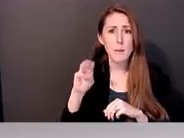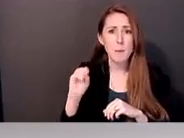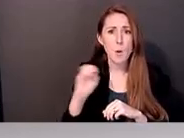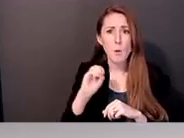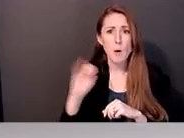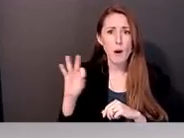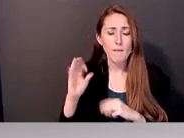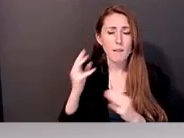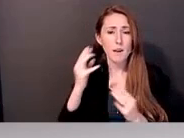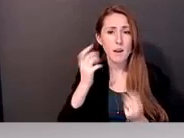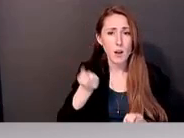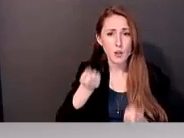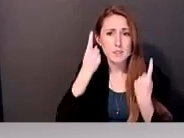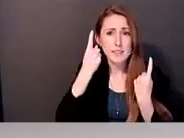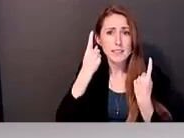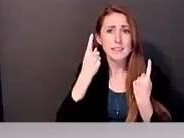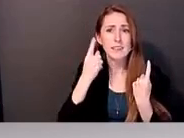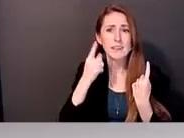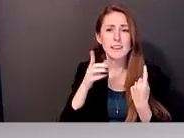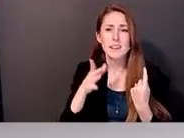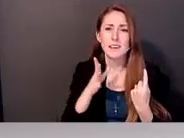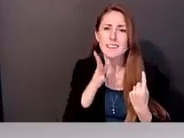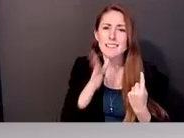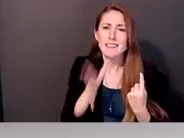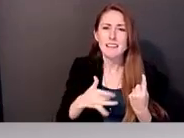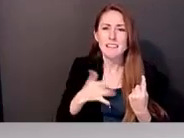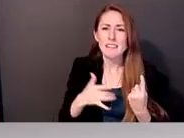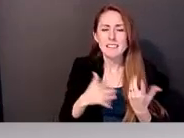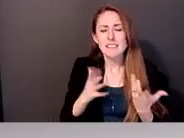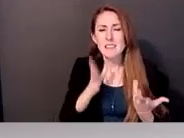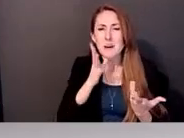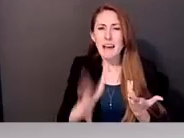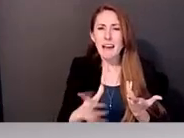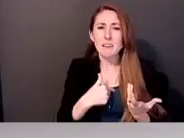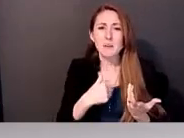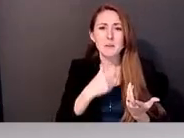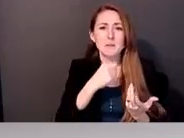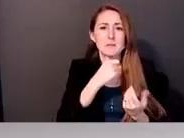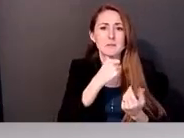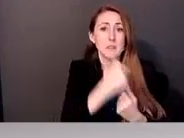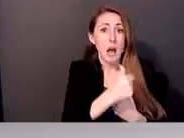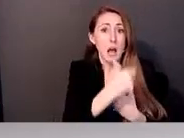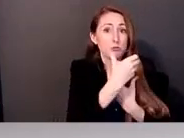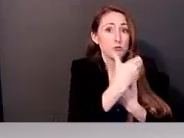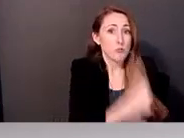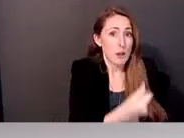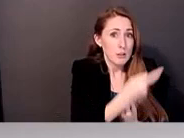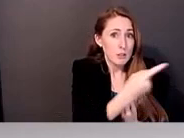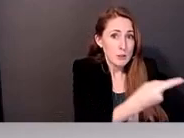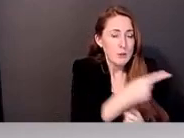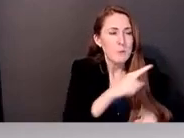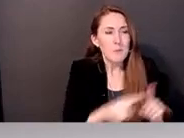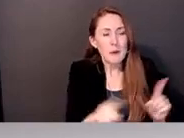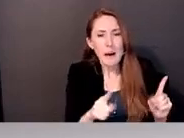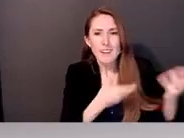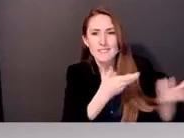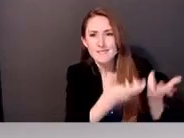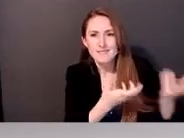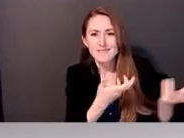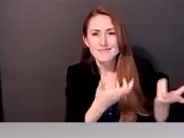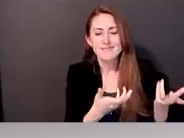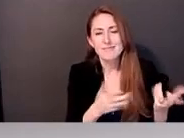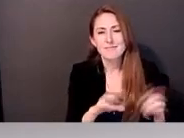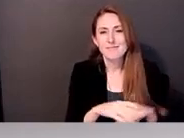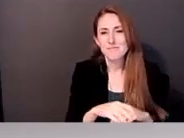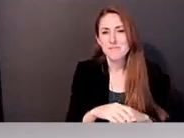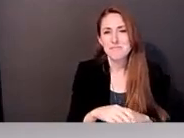to be like not trusting people, but maybe it's sort of a version of good fences, make good neighbors. don't know something food for thought.